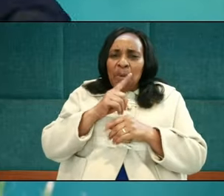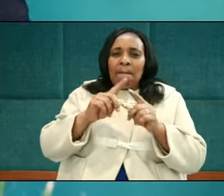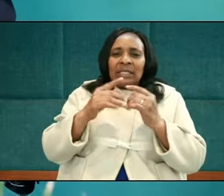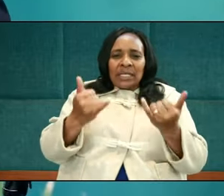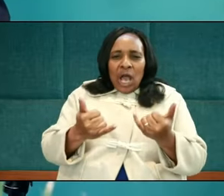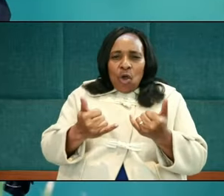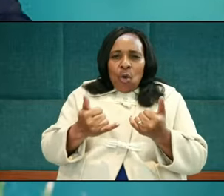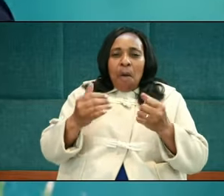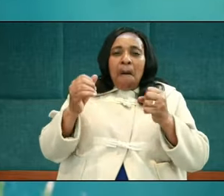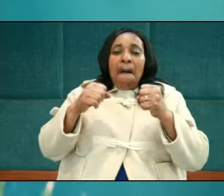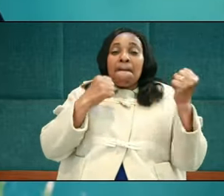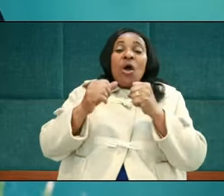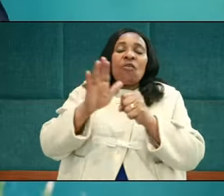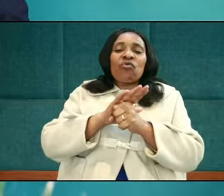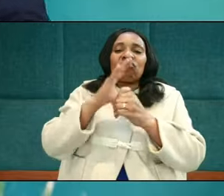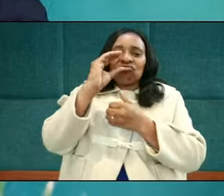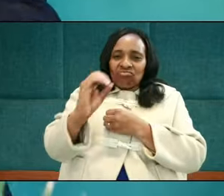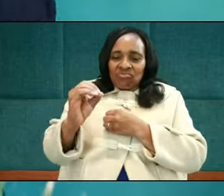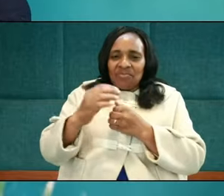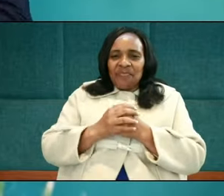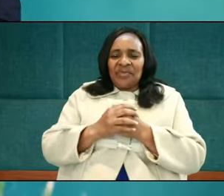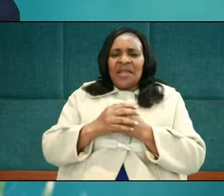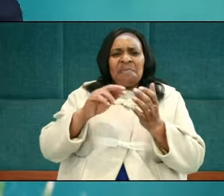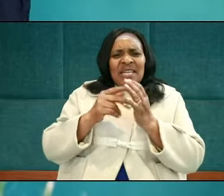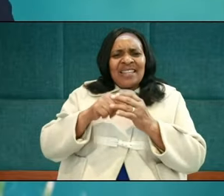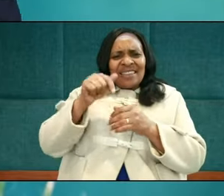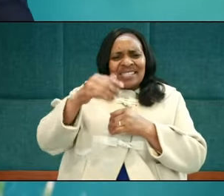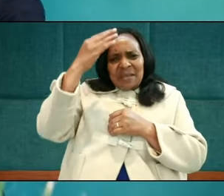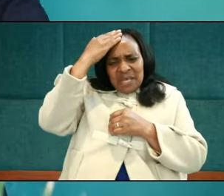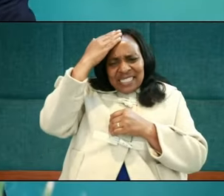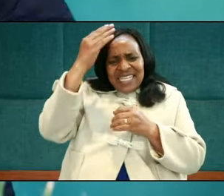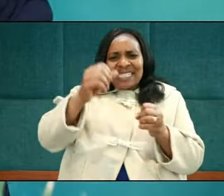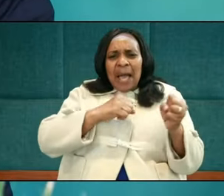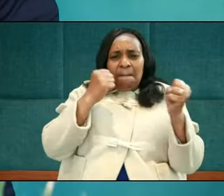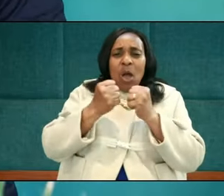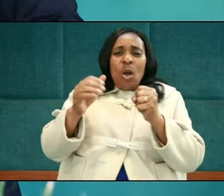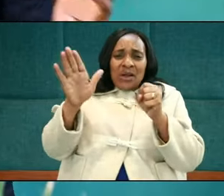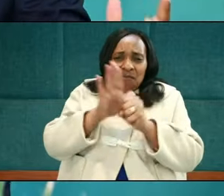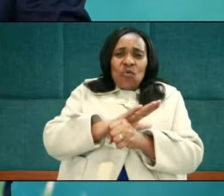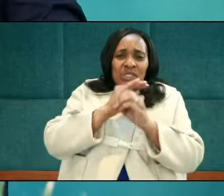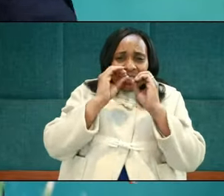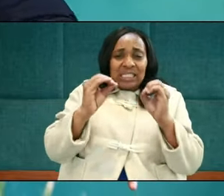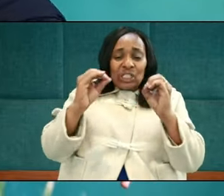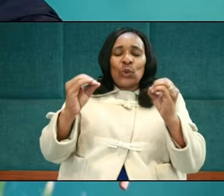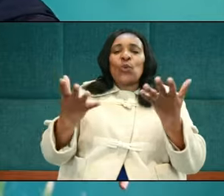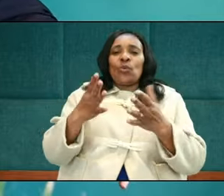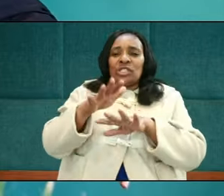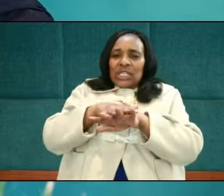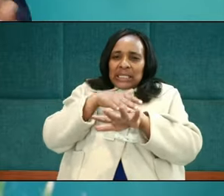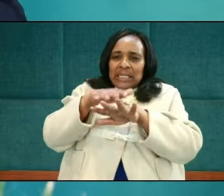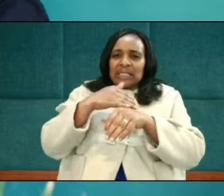powerfulness. So, meekness is voluntary powerlessness. Now, what does that mean?